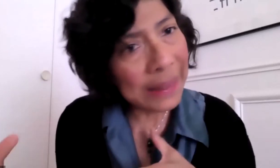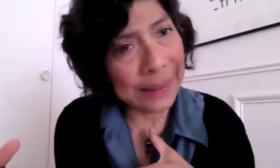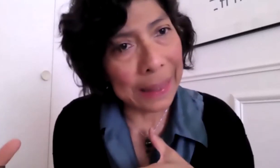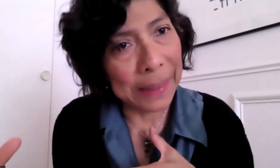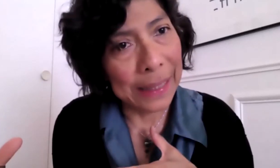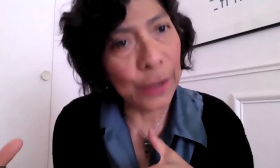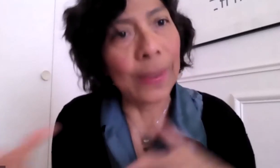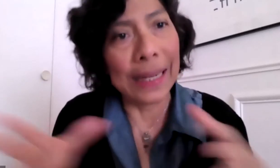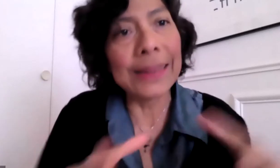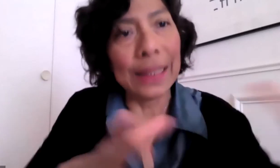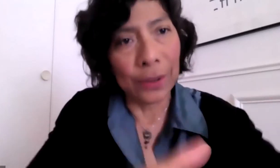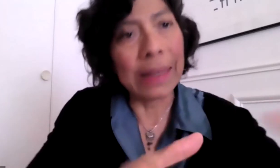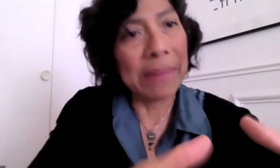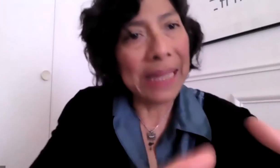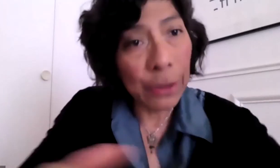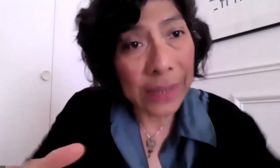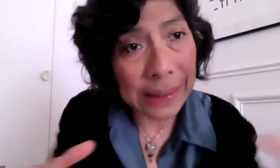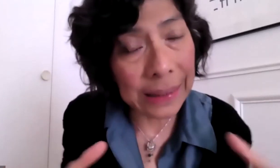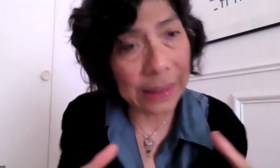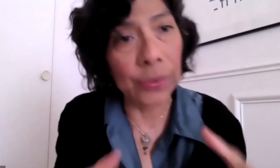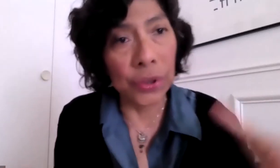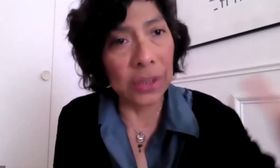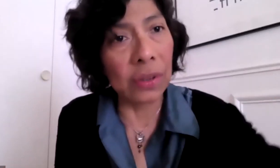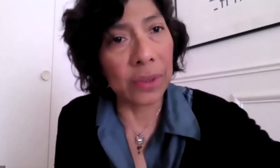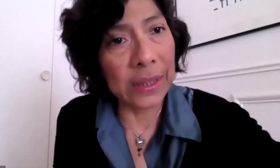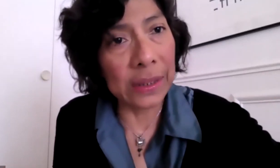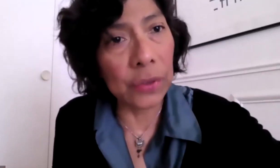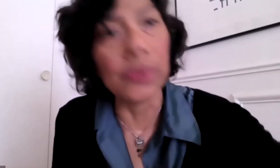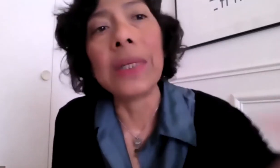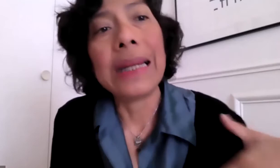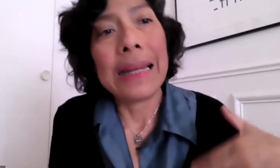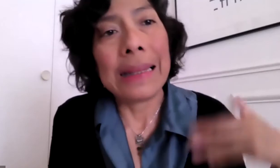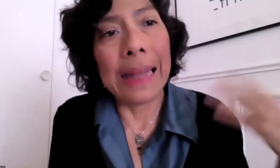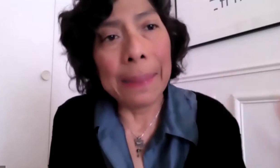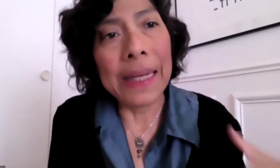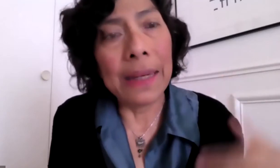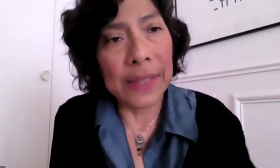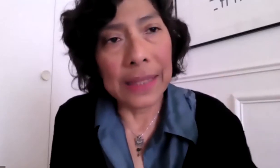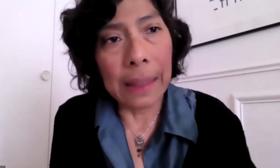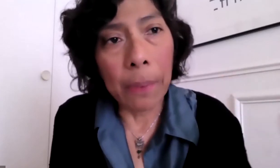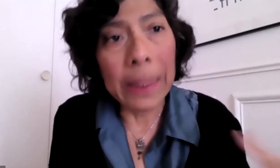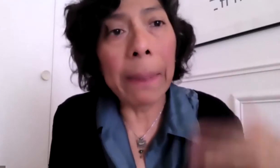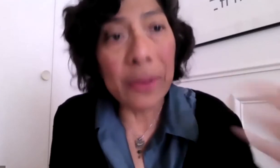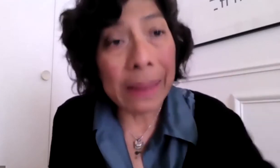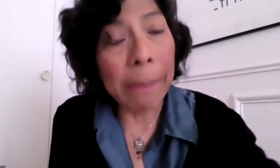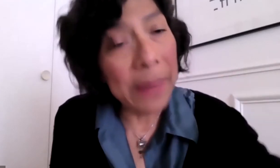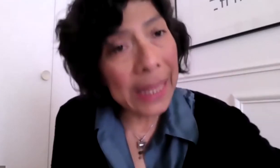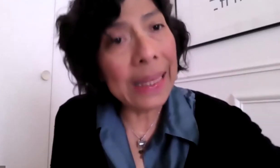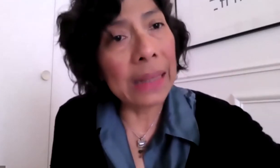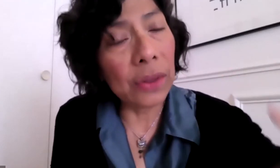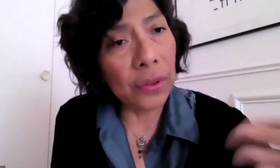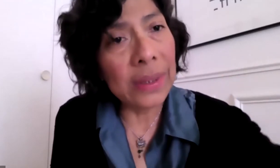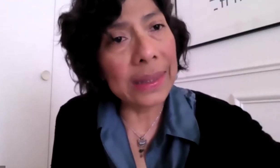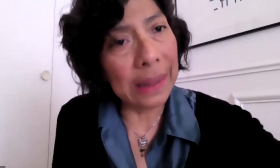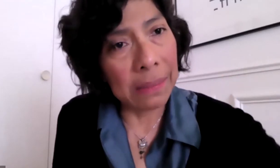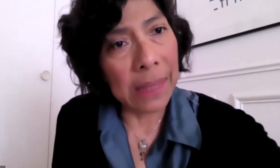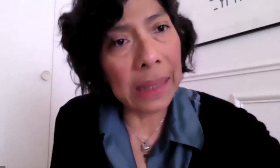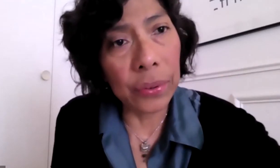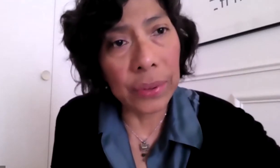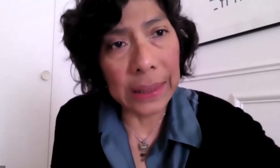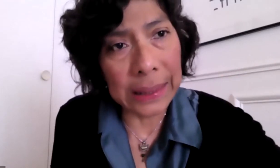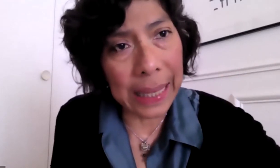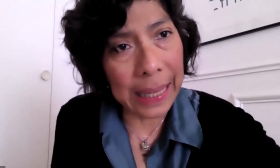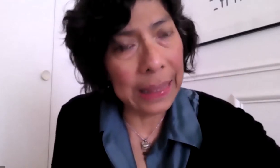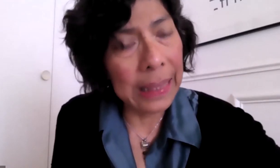Between race and intelligence, it was also present in other